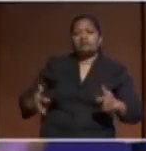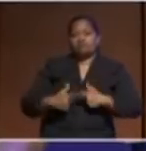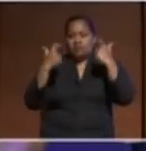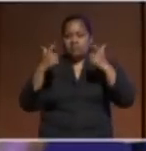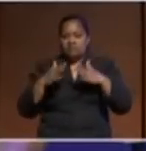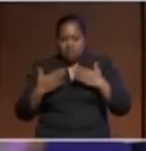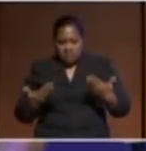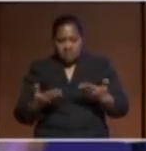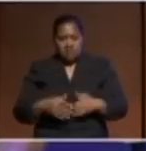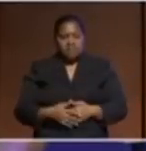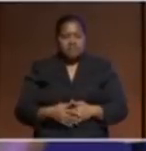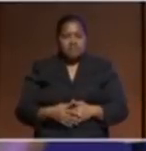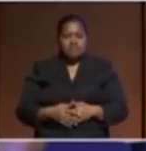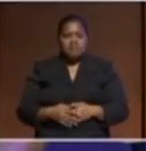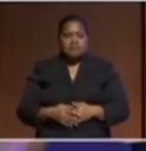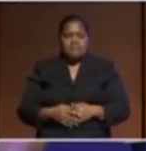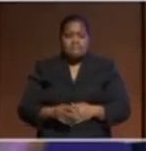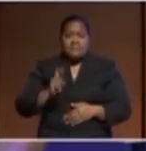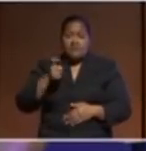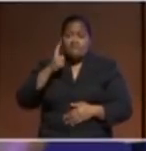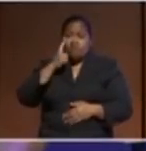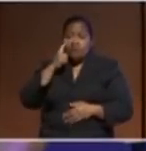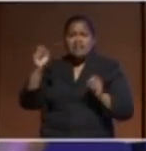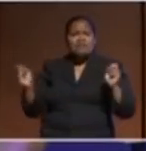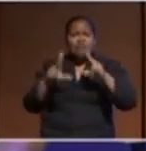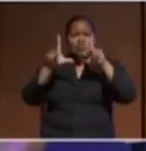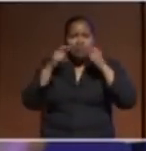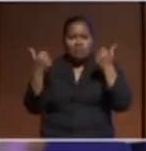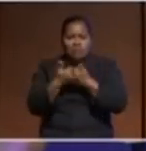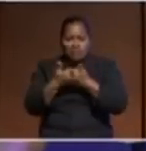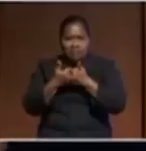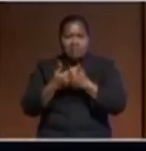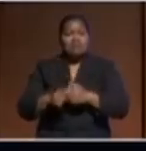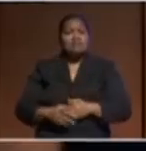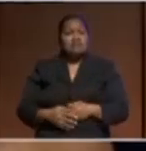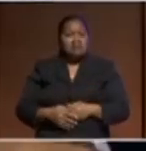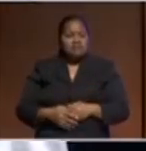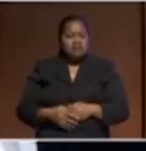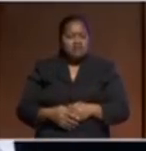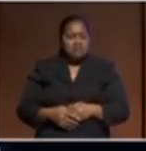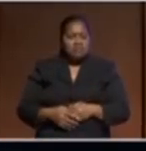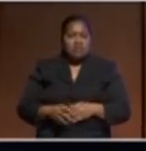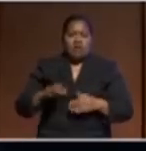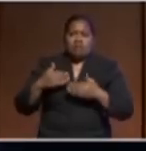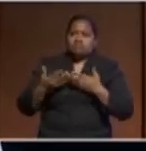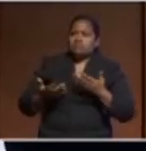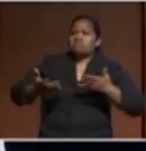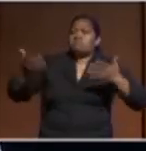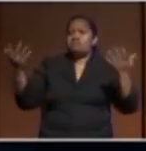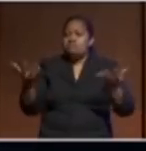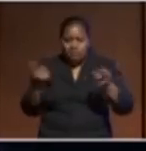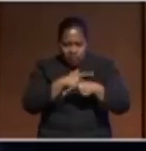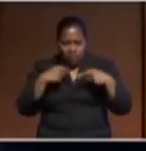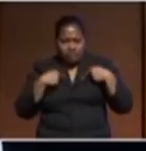obligations of countries under the Paris agreement and the trajectory as to where we will be we're